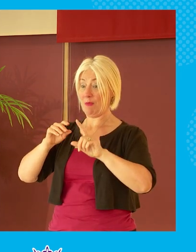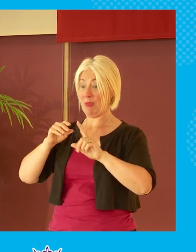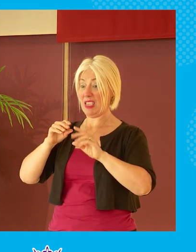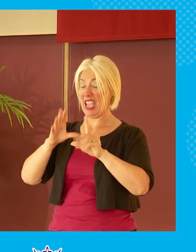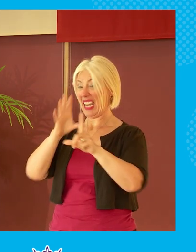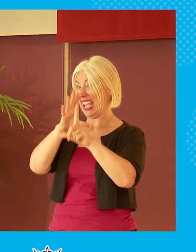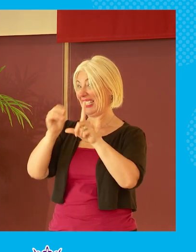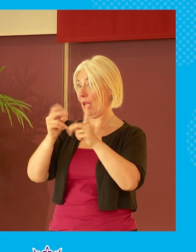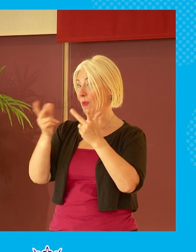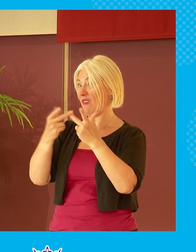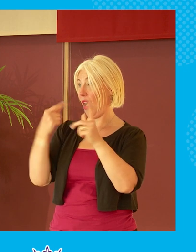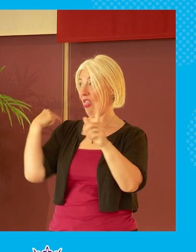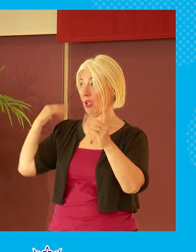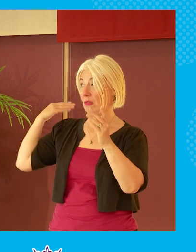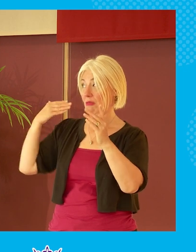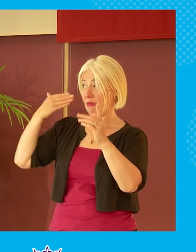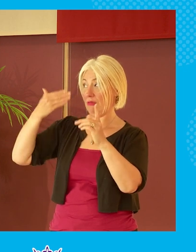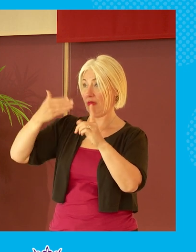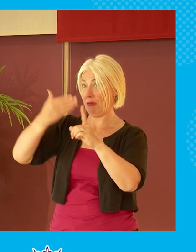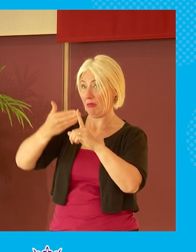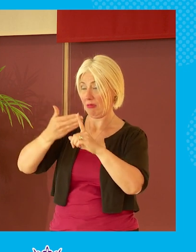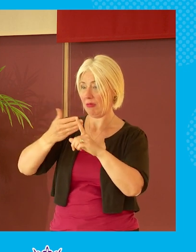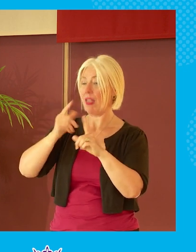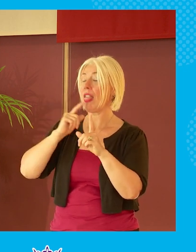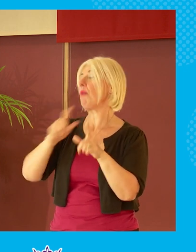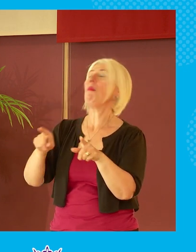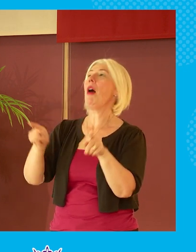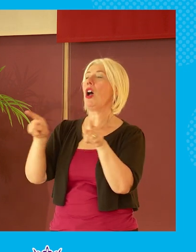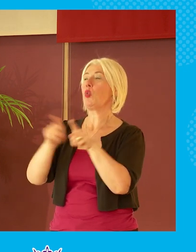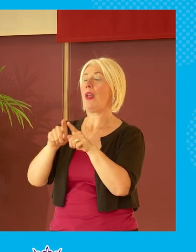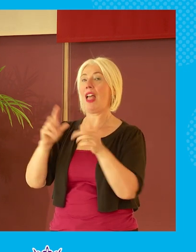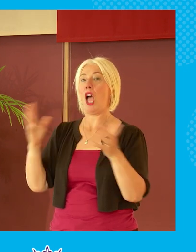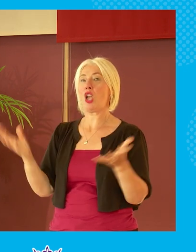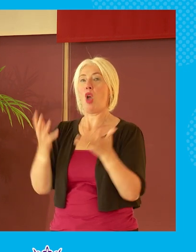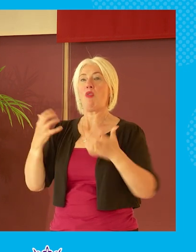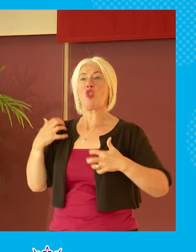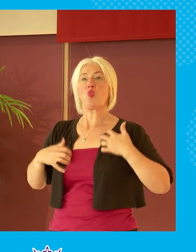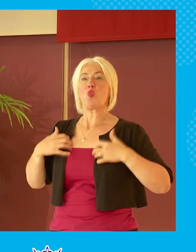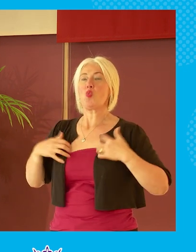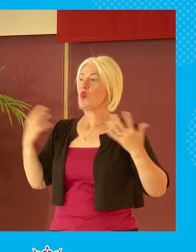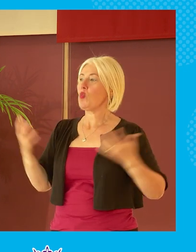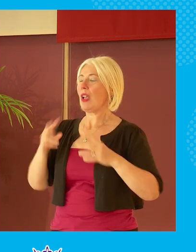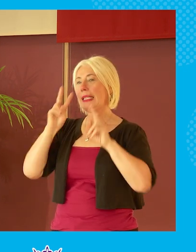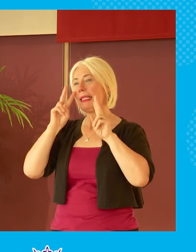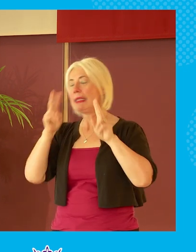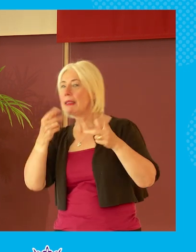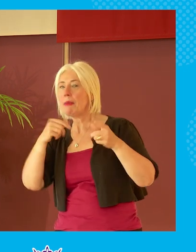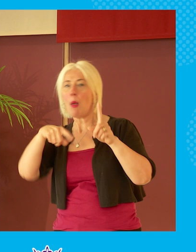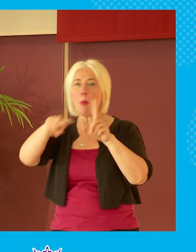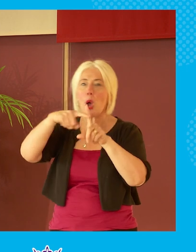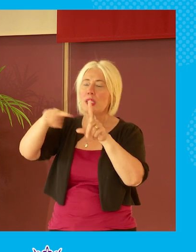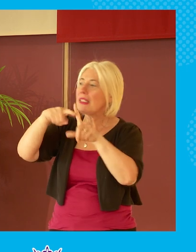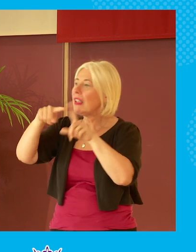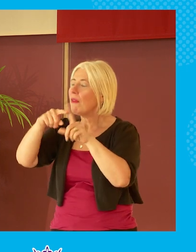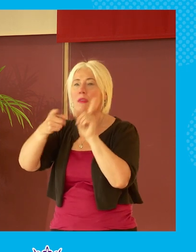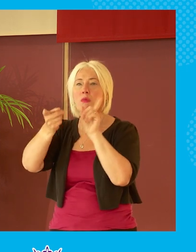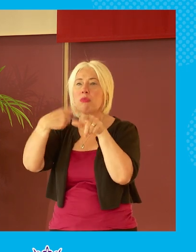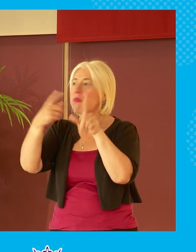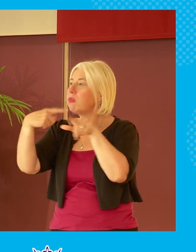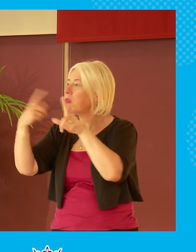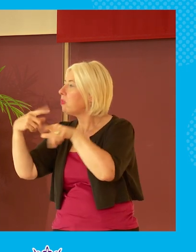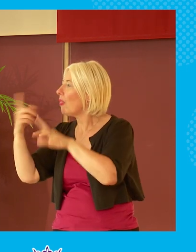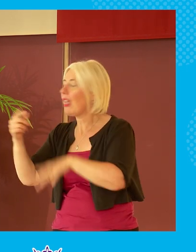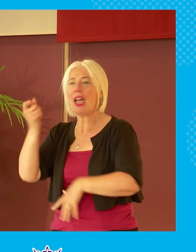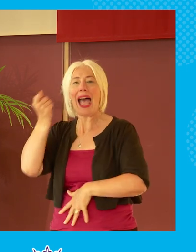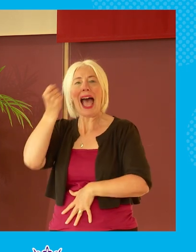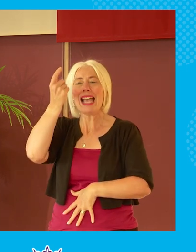think that it is encouraging that i seem to be sensing a positive reaction to the idea